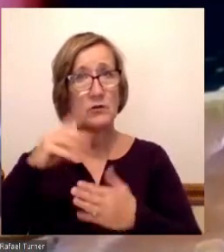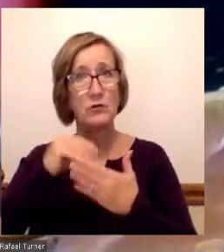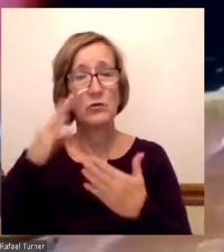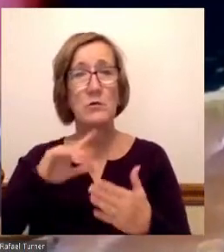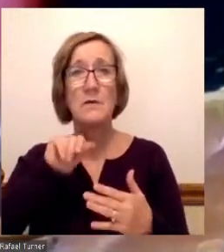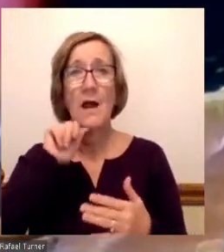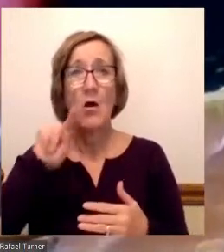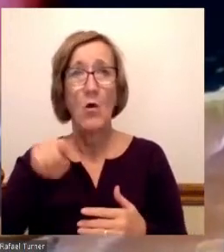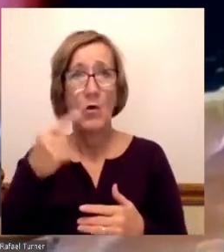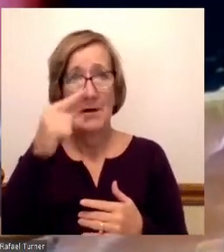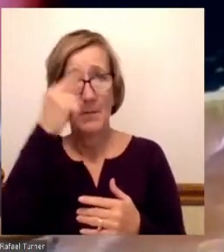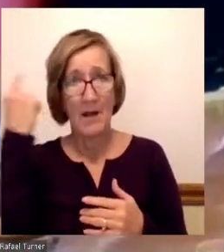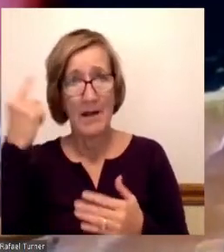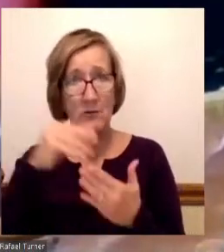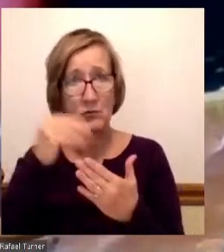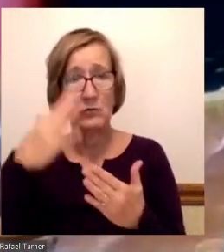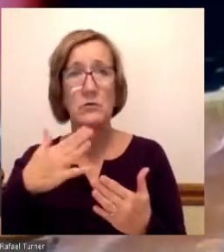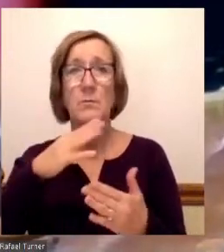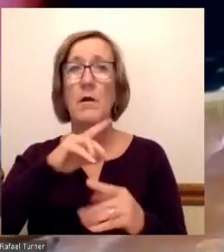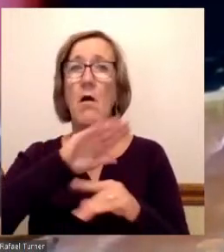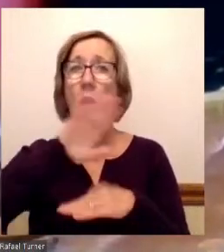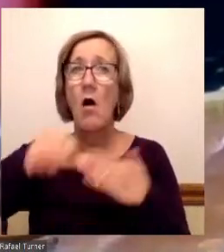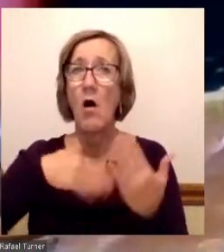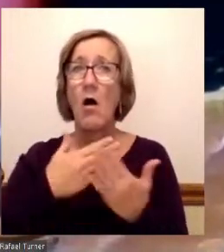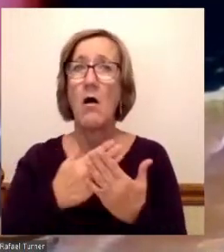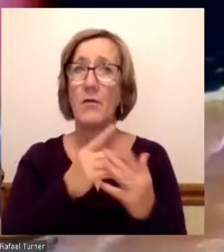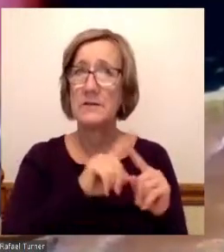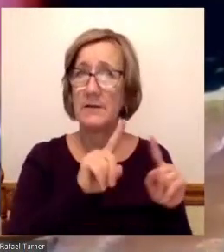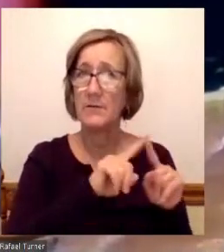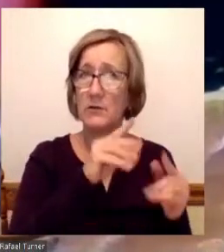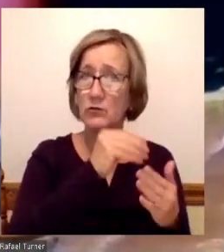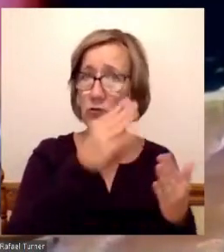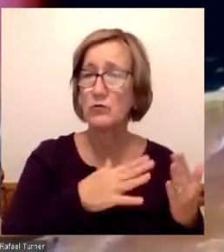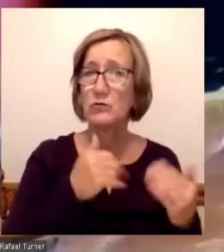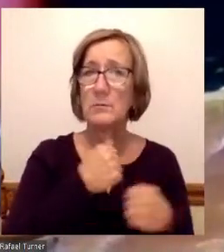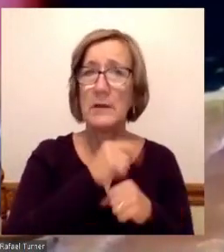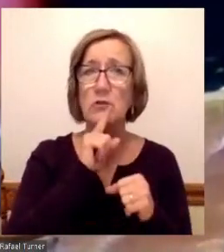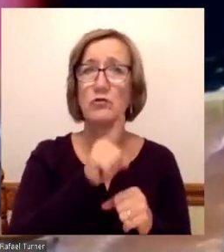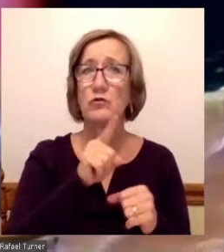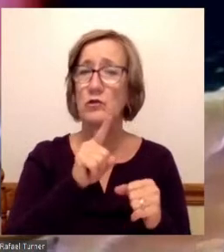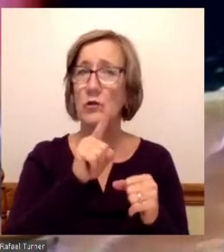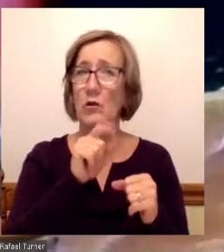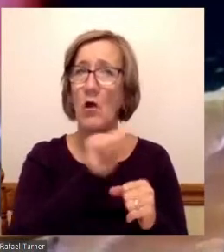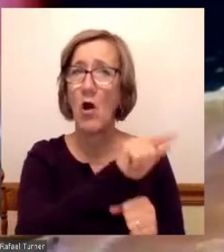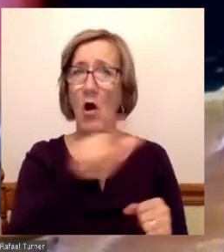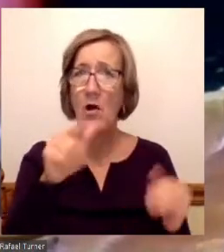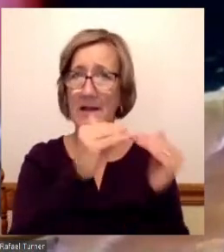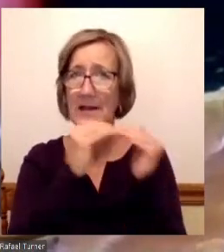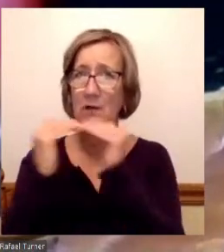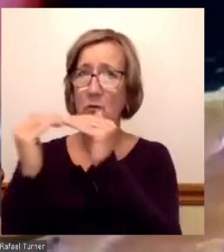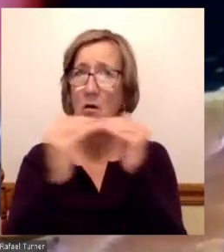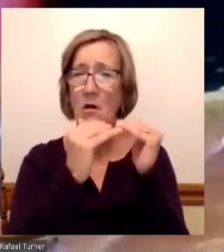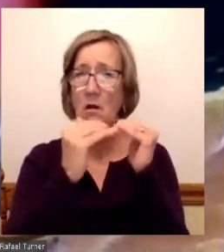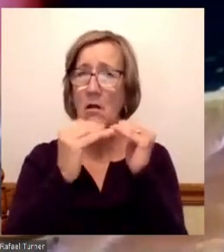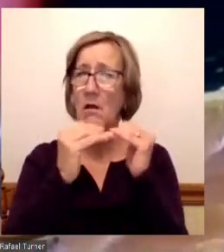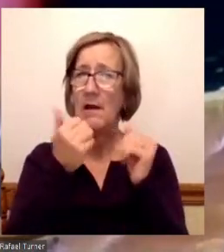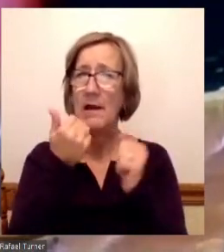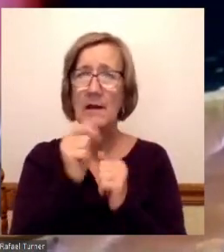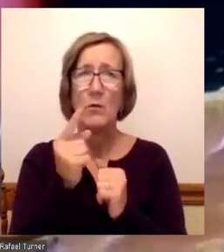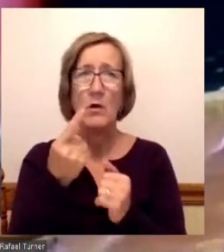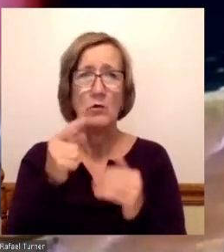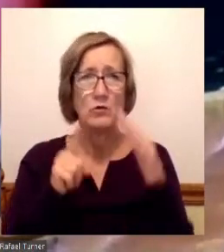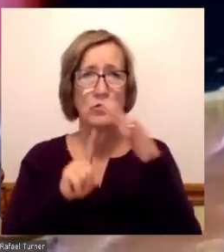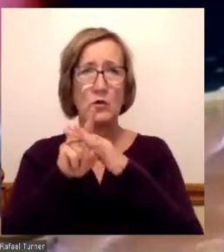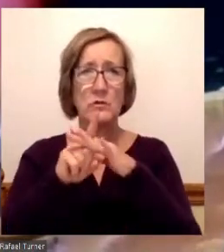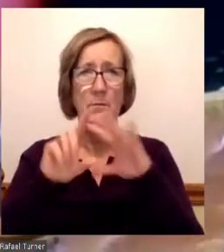students, but all of our students, making sure that we're having equitable outcomes, that any student that comes to the door, that comes to a classroom at Mott Community College,